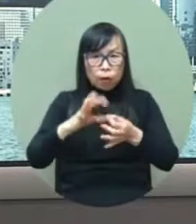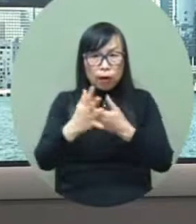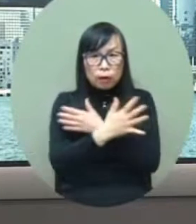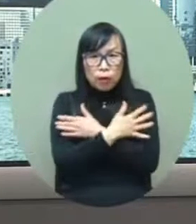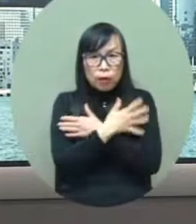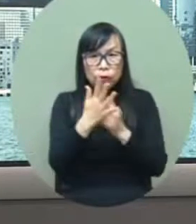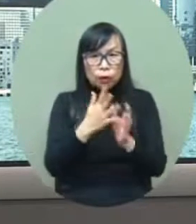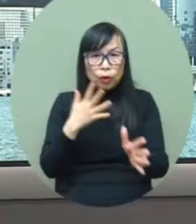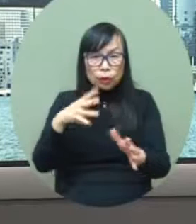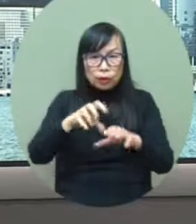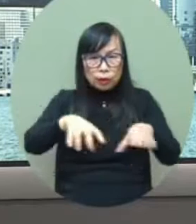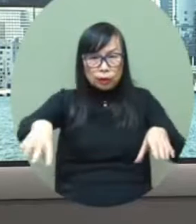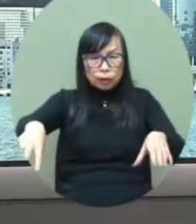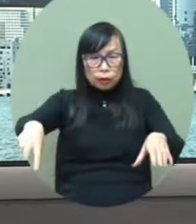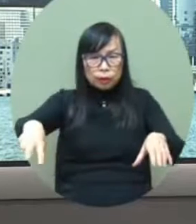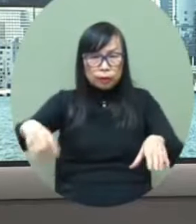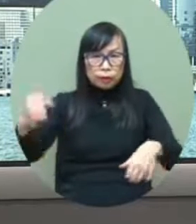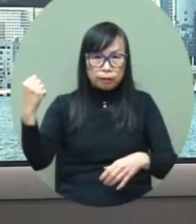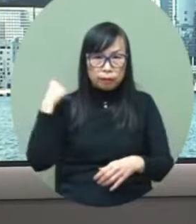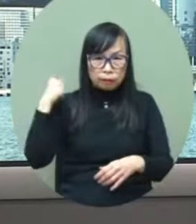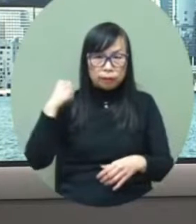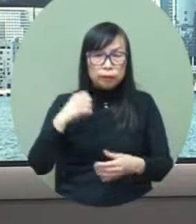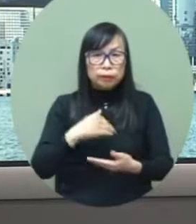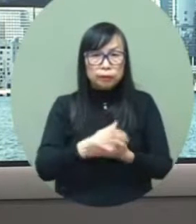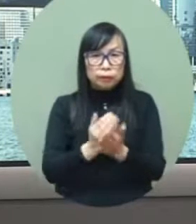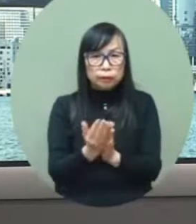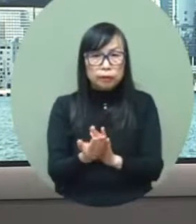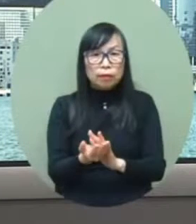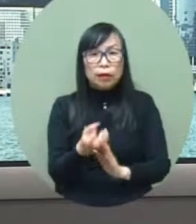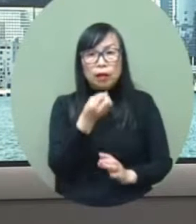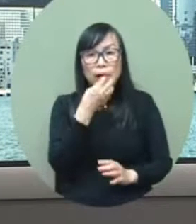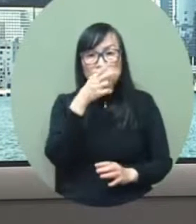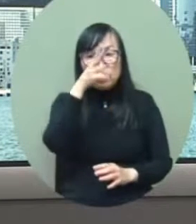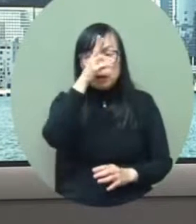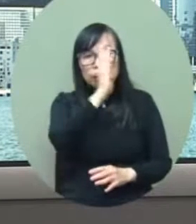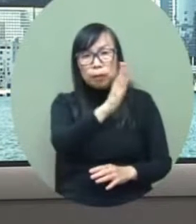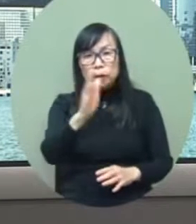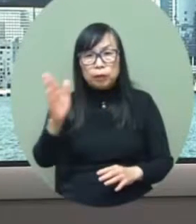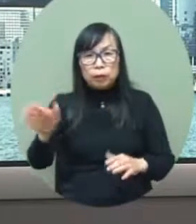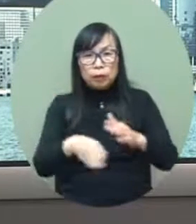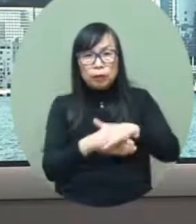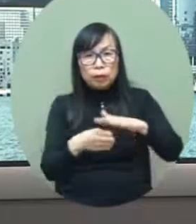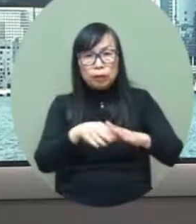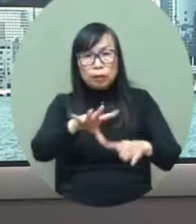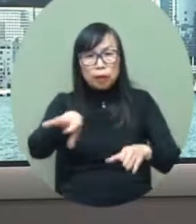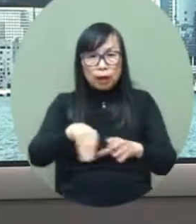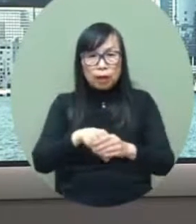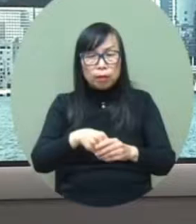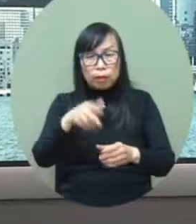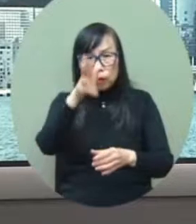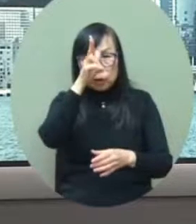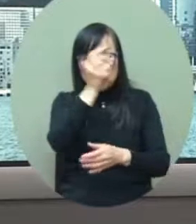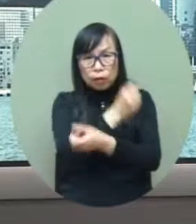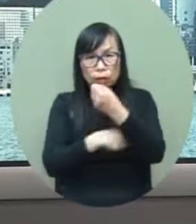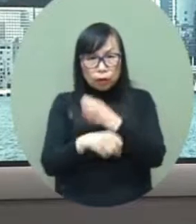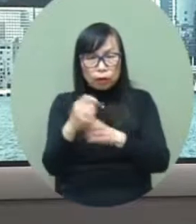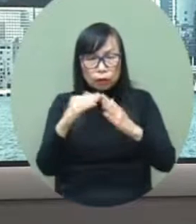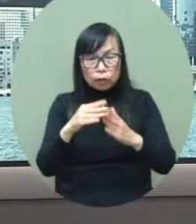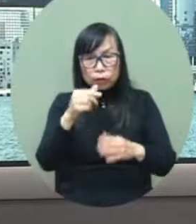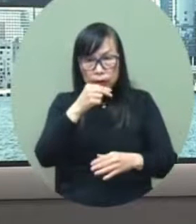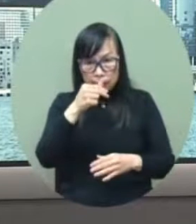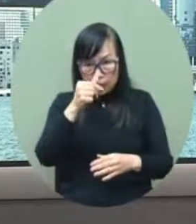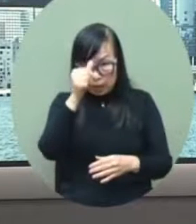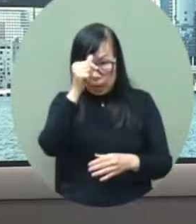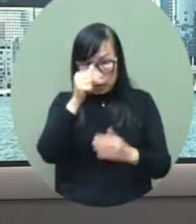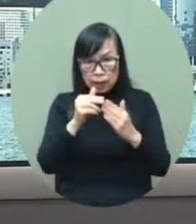instance and they could there are also community care teams that we could mobilize as necessary and the different government departments including